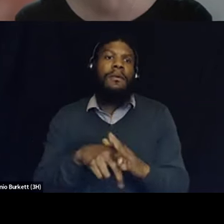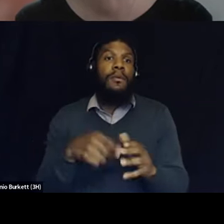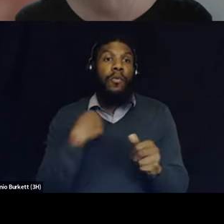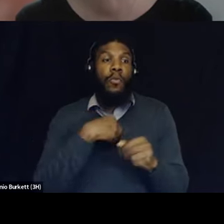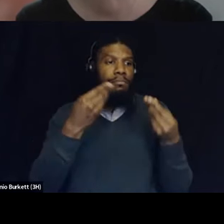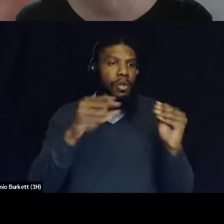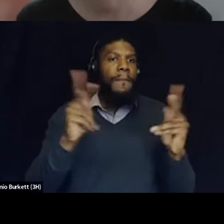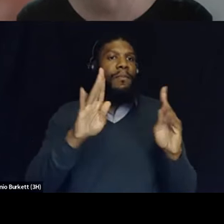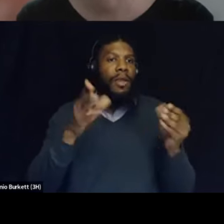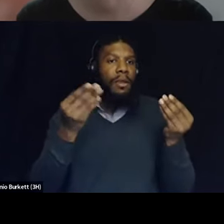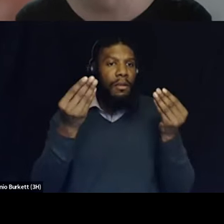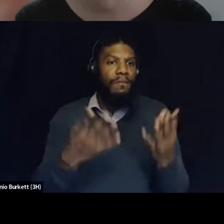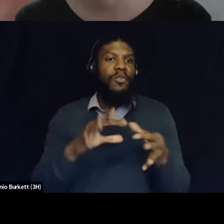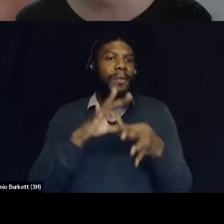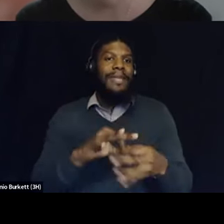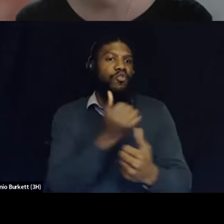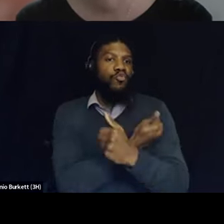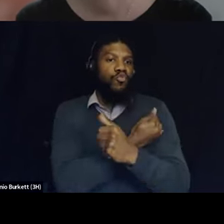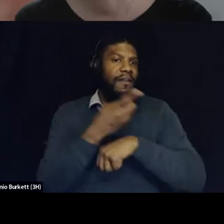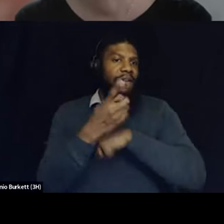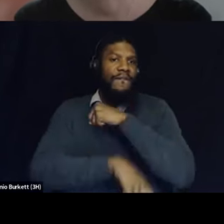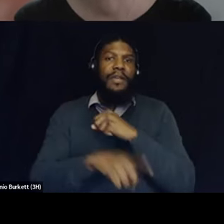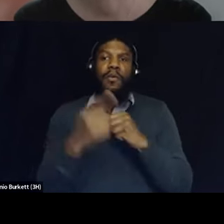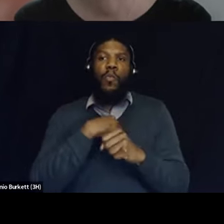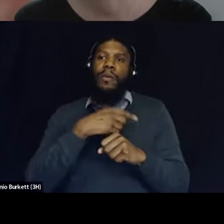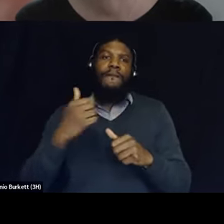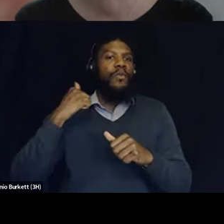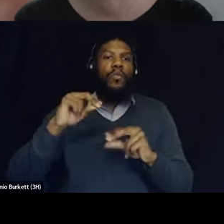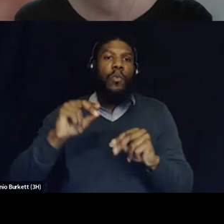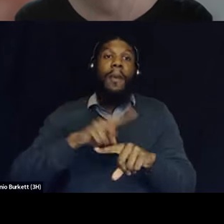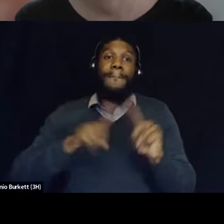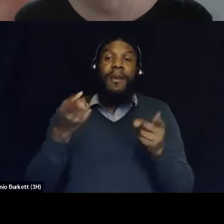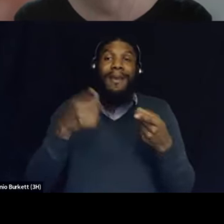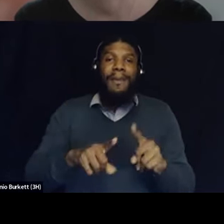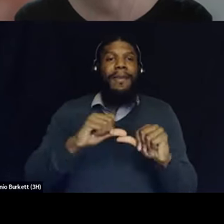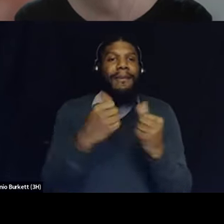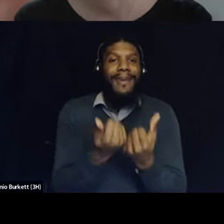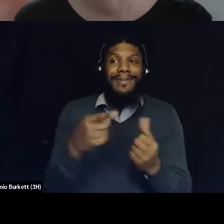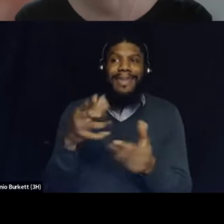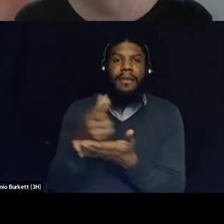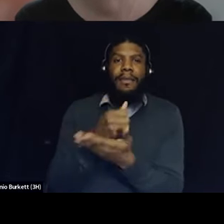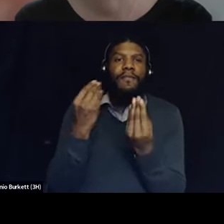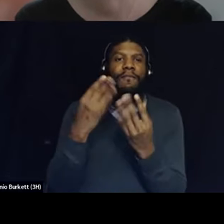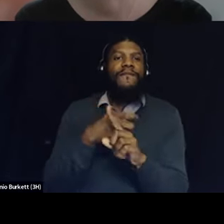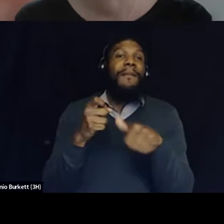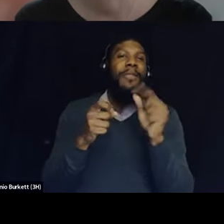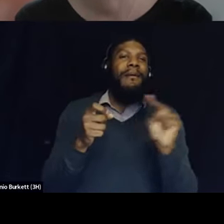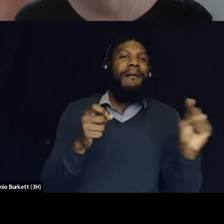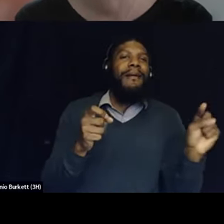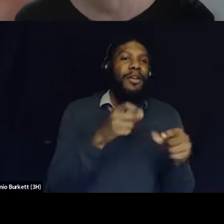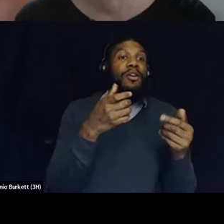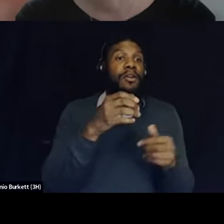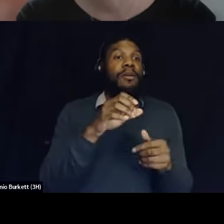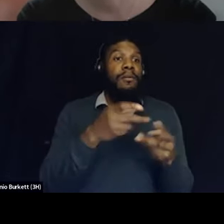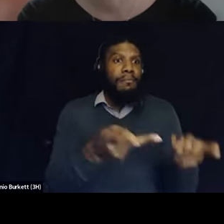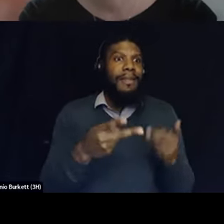immigration authorities so that they can deport them what these agencies are doing is they're actually getting the information through other sources and selling it to them